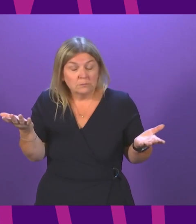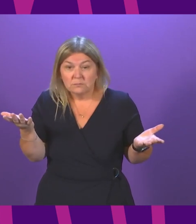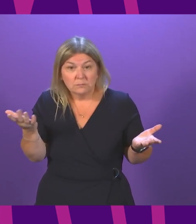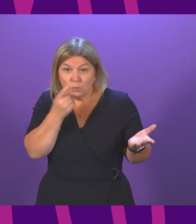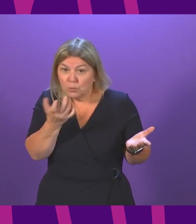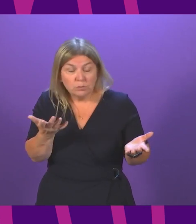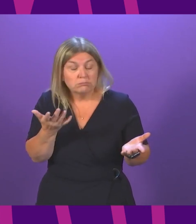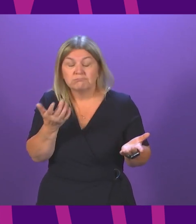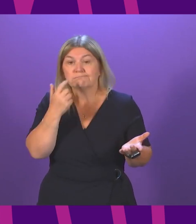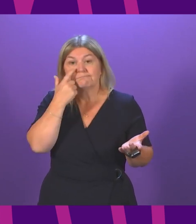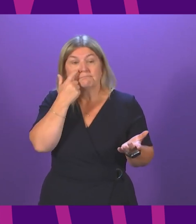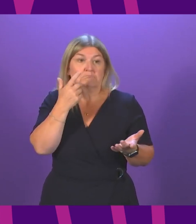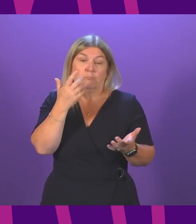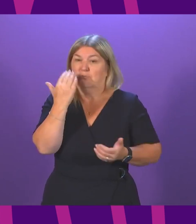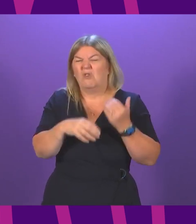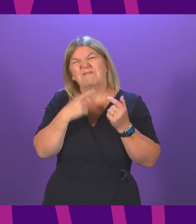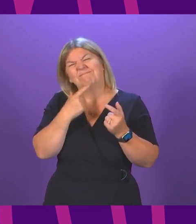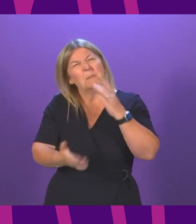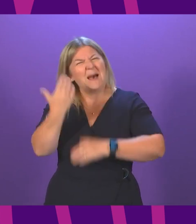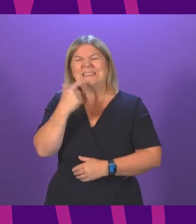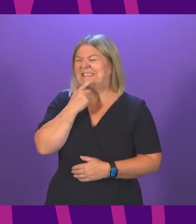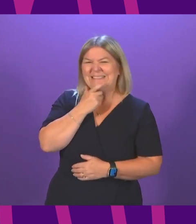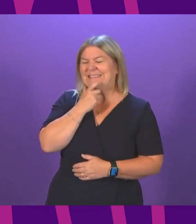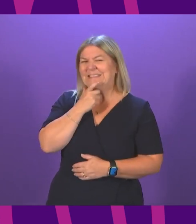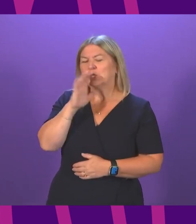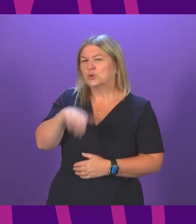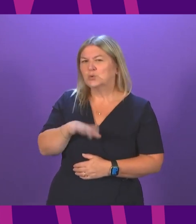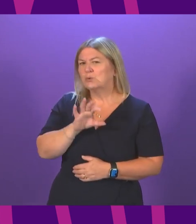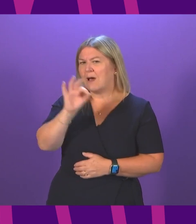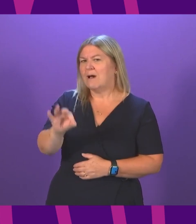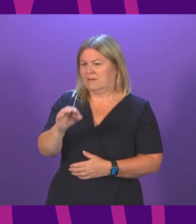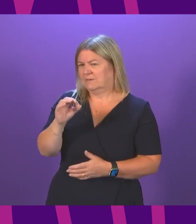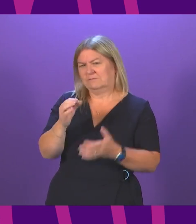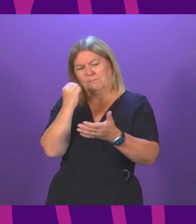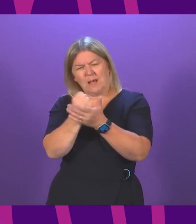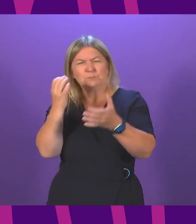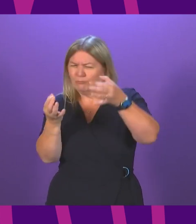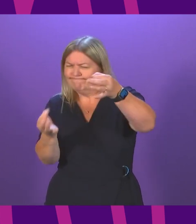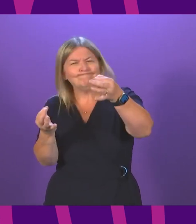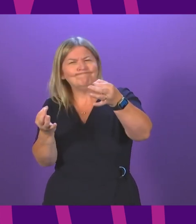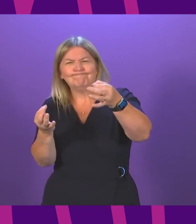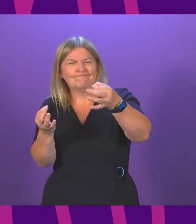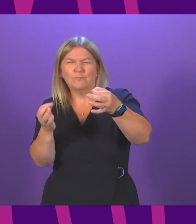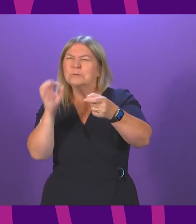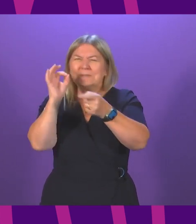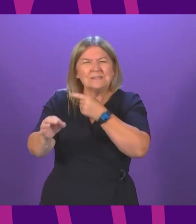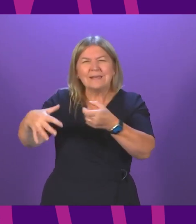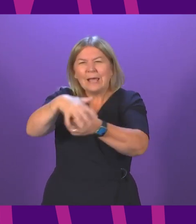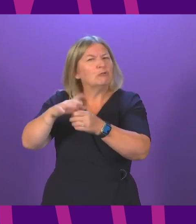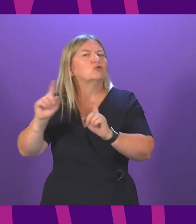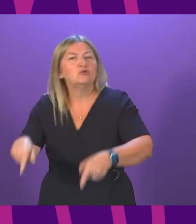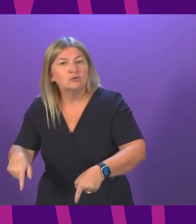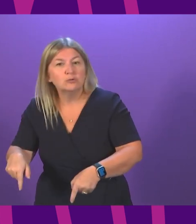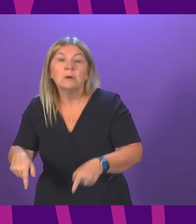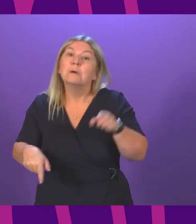out ever asking for vaccine passports for essential public services. Before settings, light night clubs, there was a debate to be had